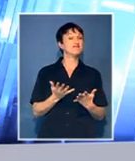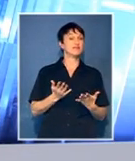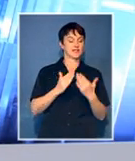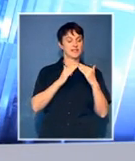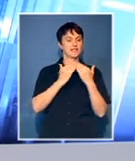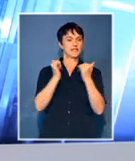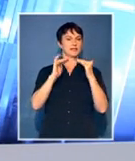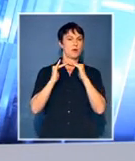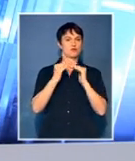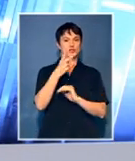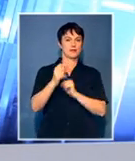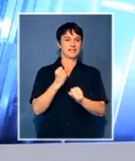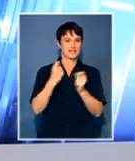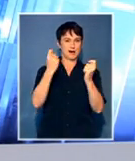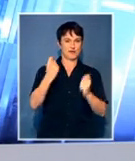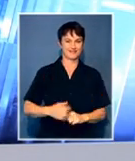of our democracy. Stay tuned.